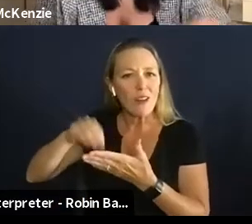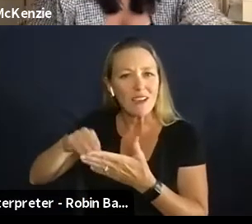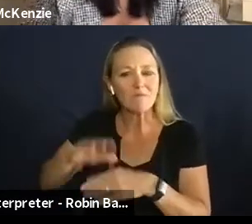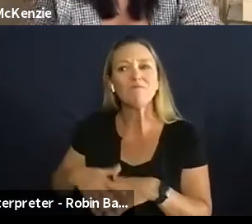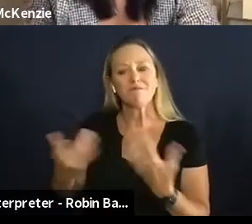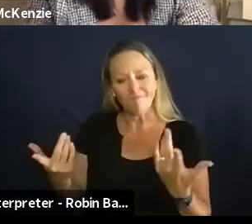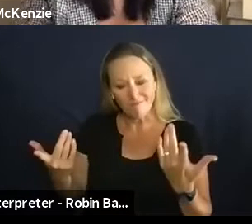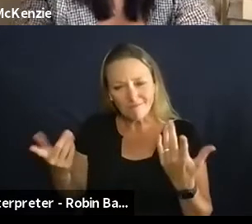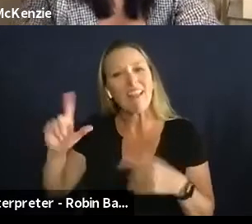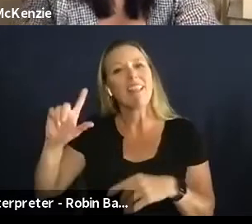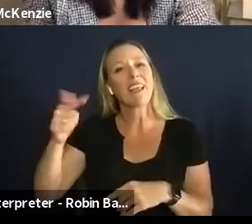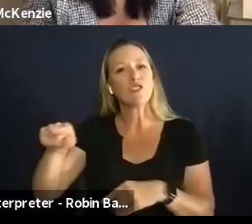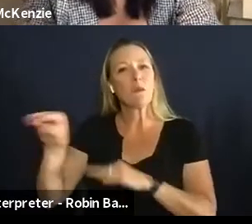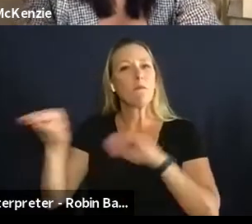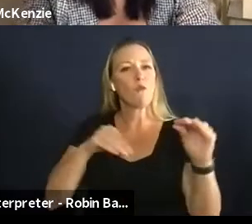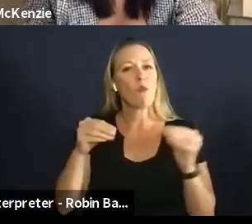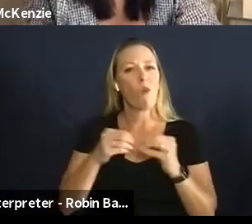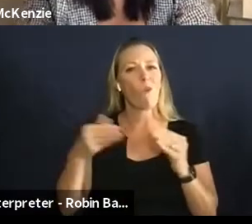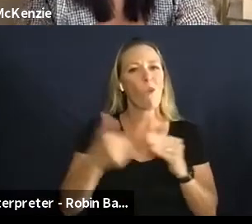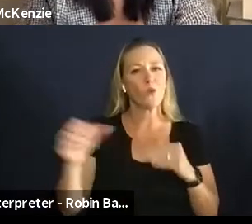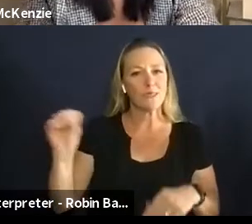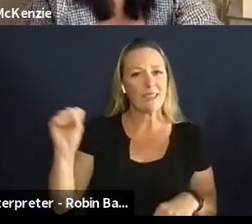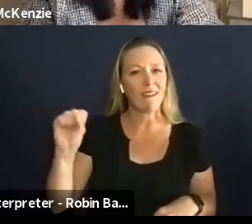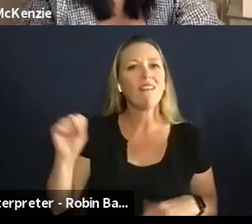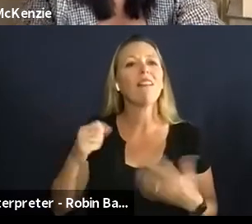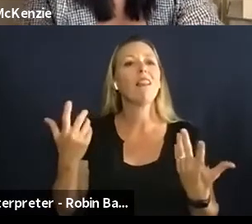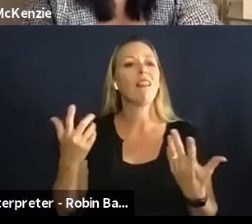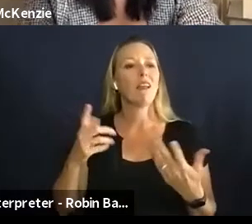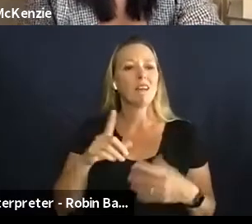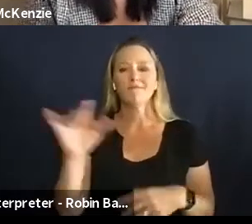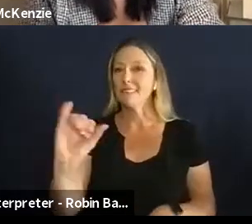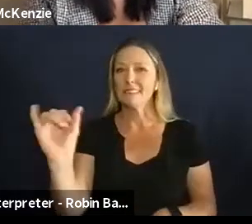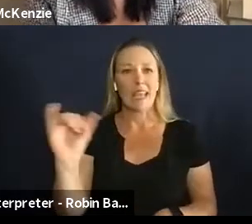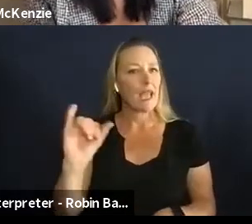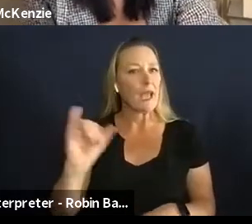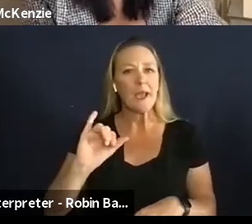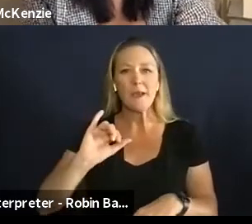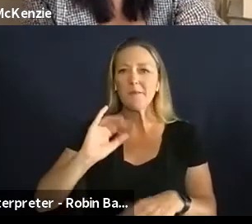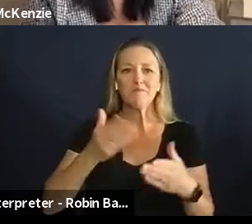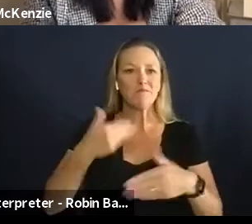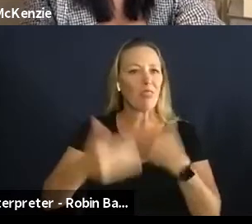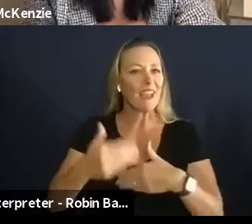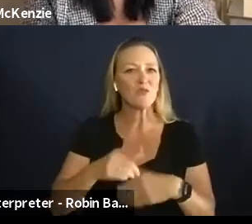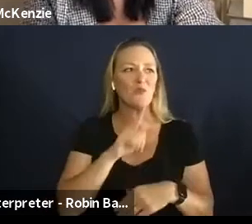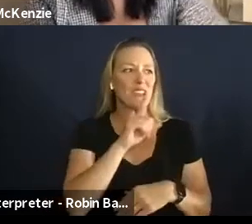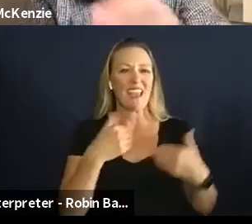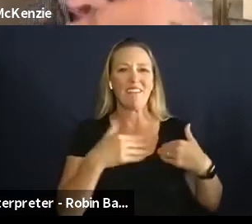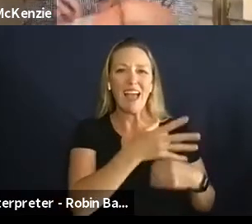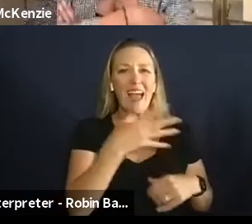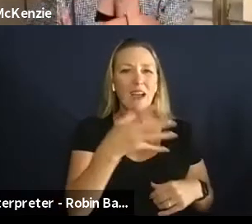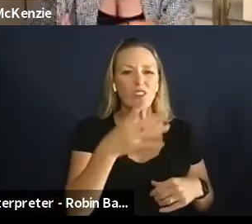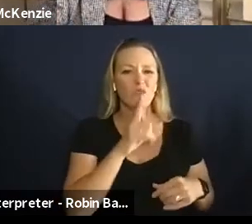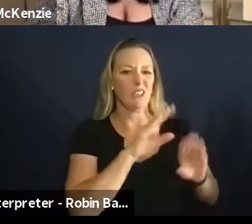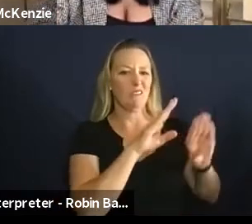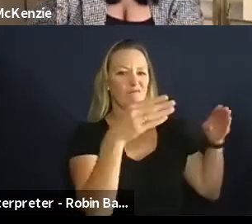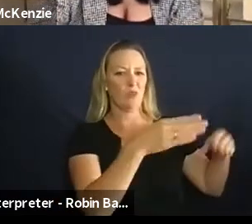side of the state um closer to seattle and um did the same thing in a school there where there was a lot of agriculture more in the flowers and and um